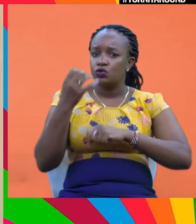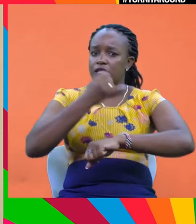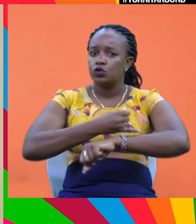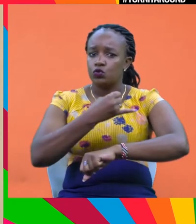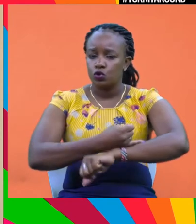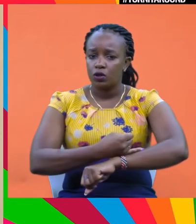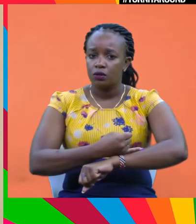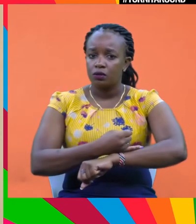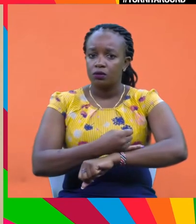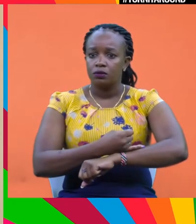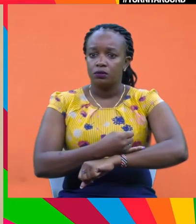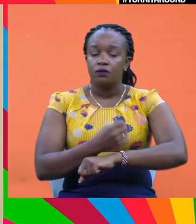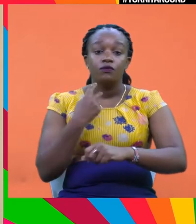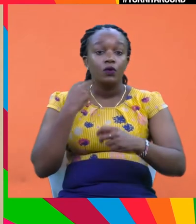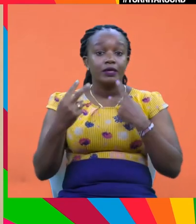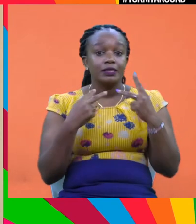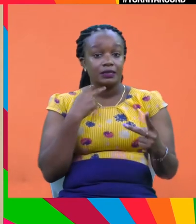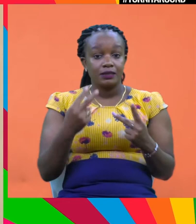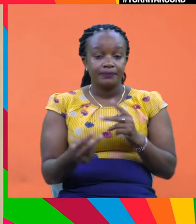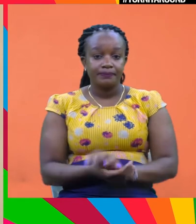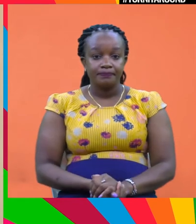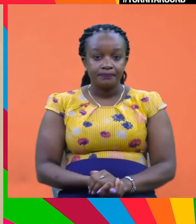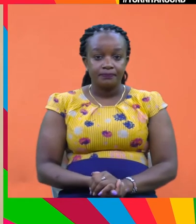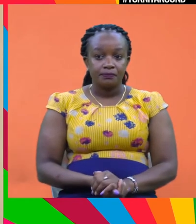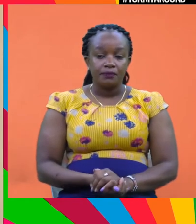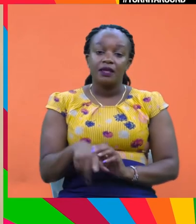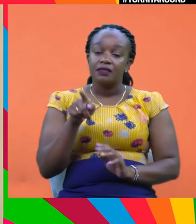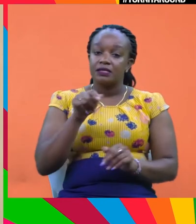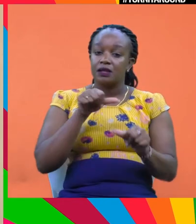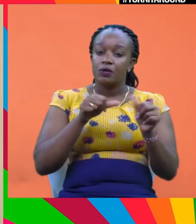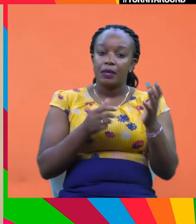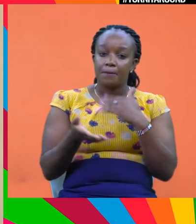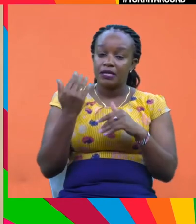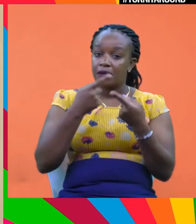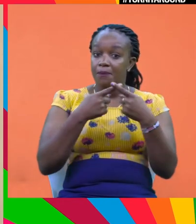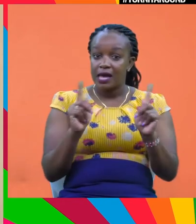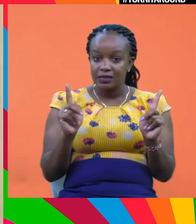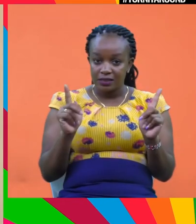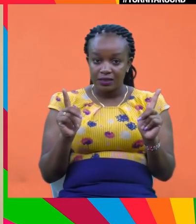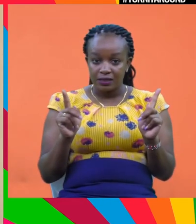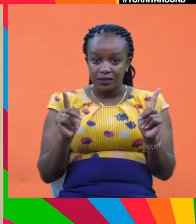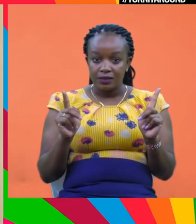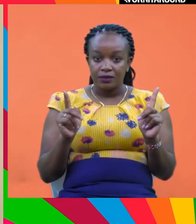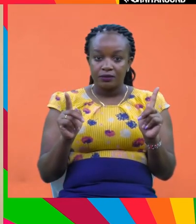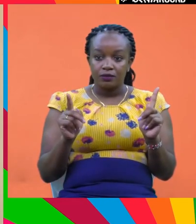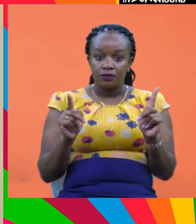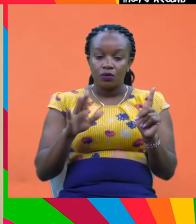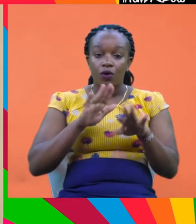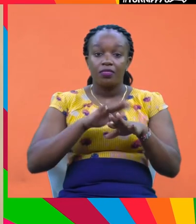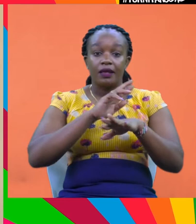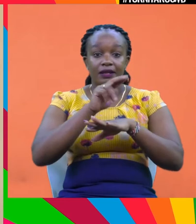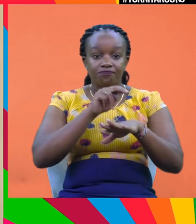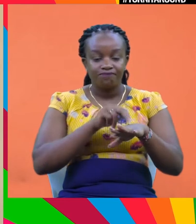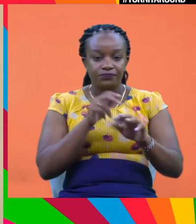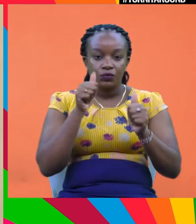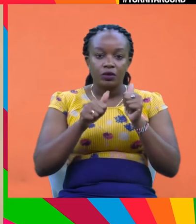institutional voice. That's been the past. But from the when the United Nations came